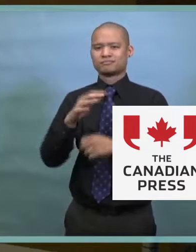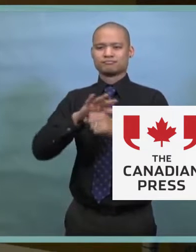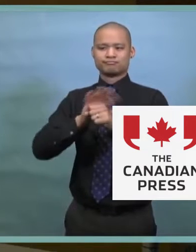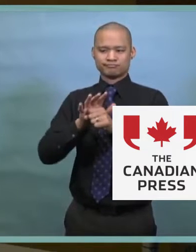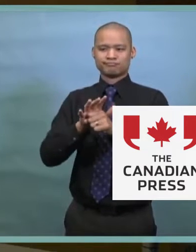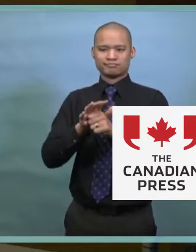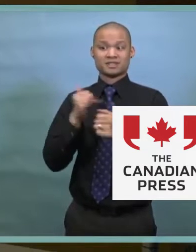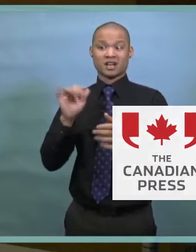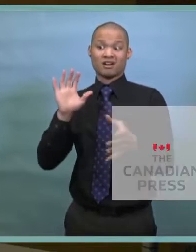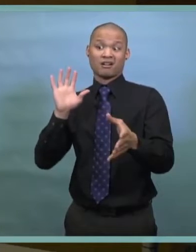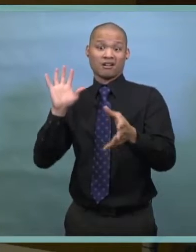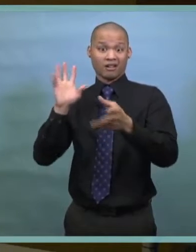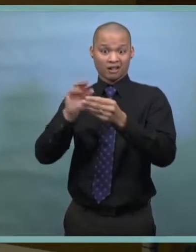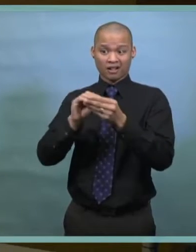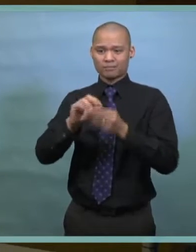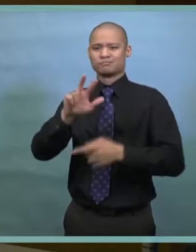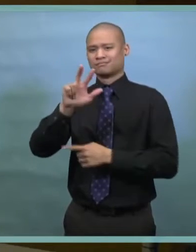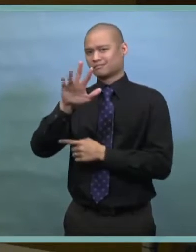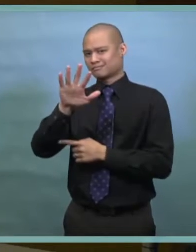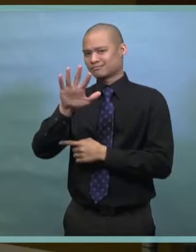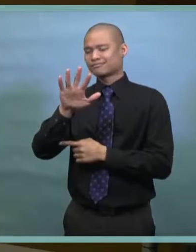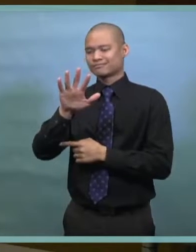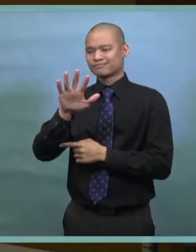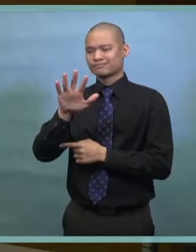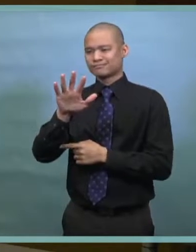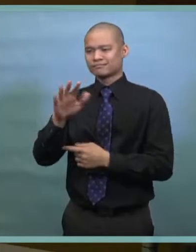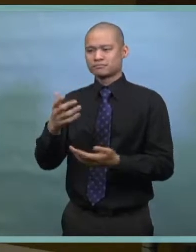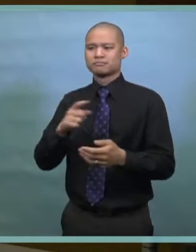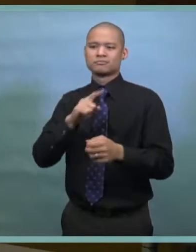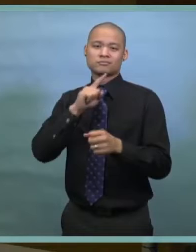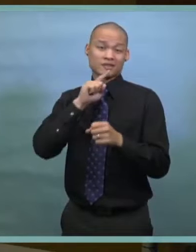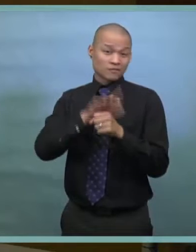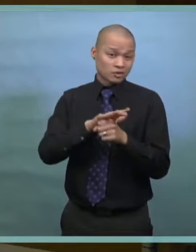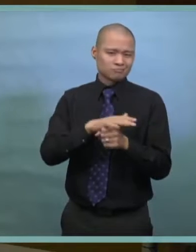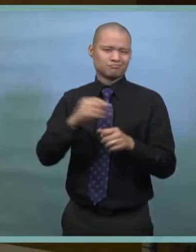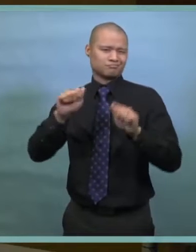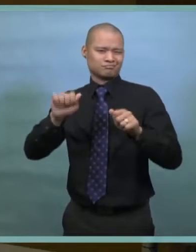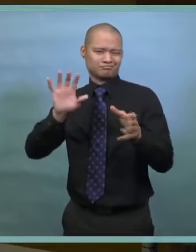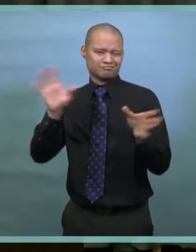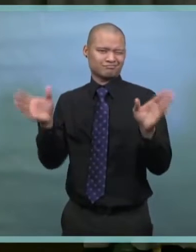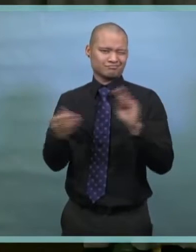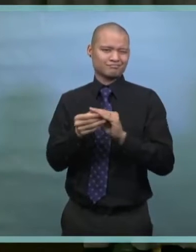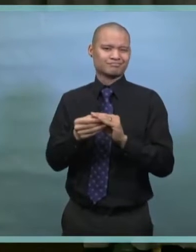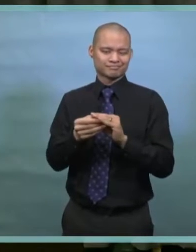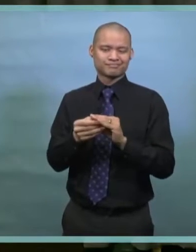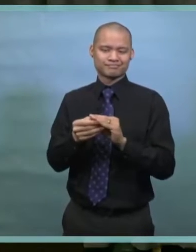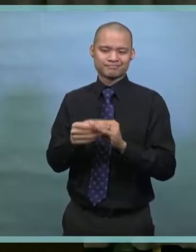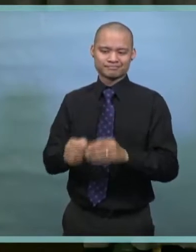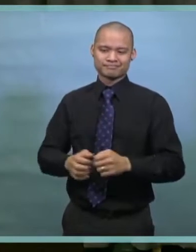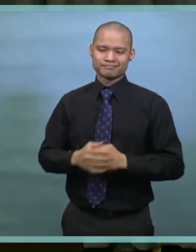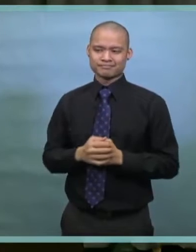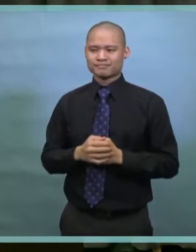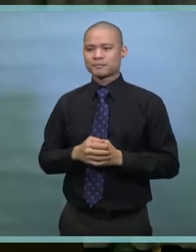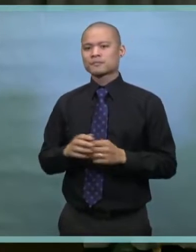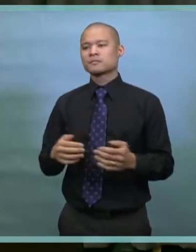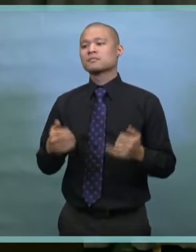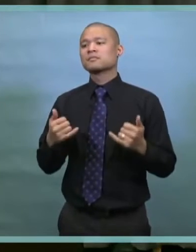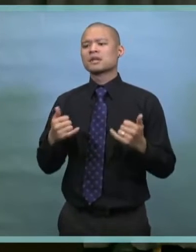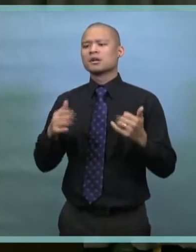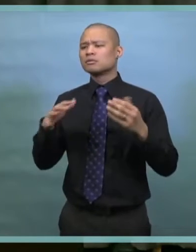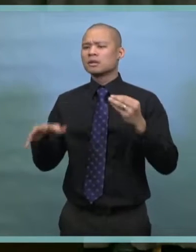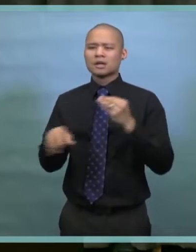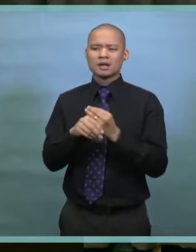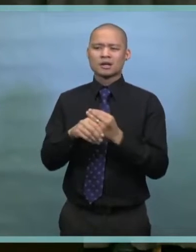confirmed and probable cases in Manitoba. We are providing further details about these cases in our news